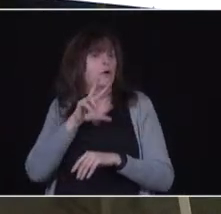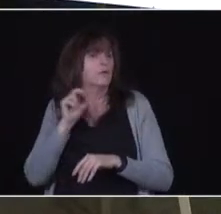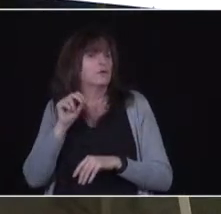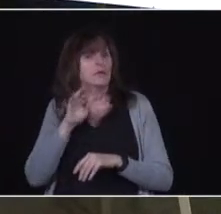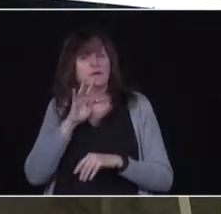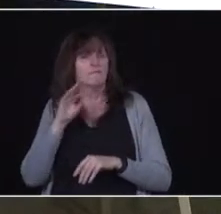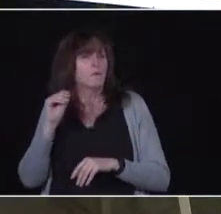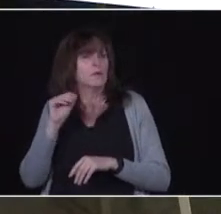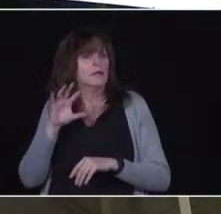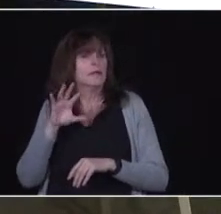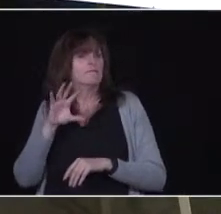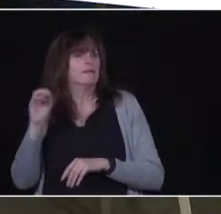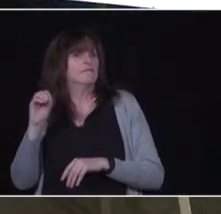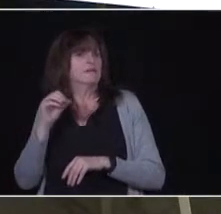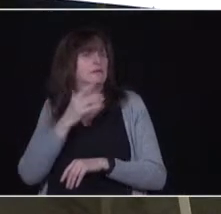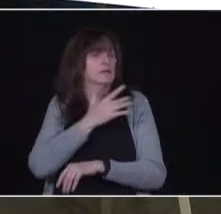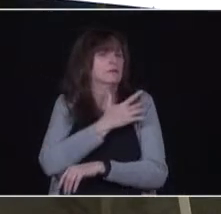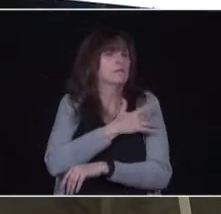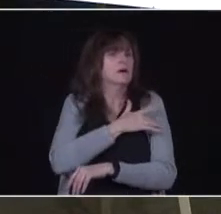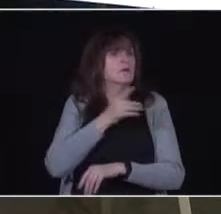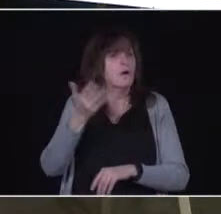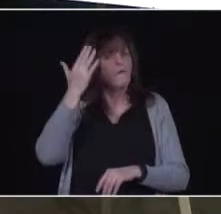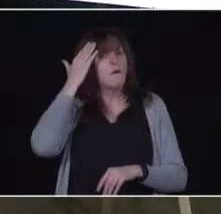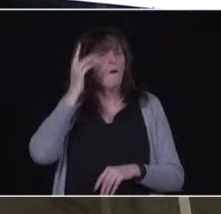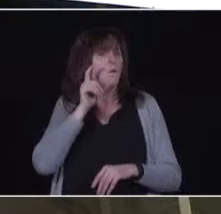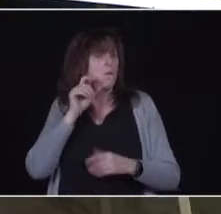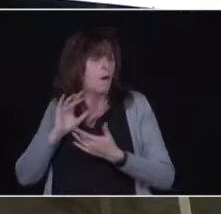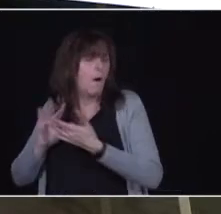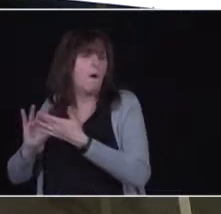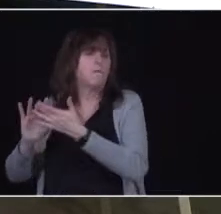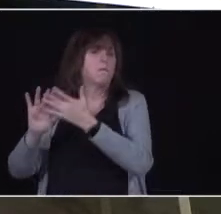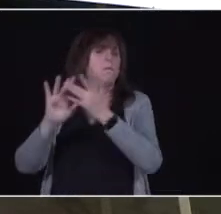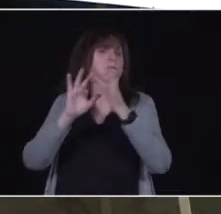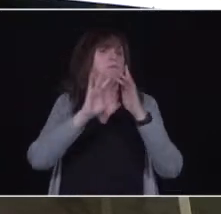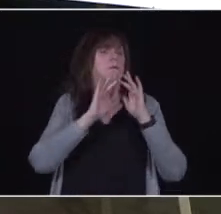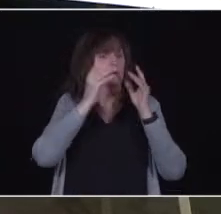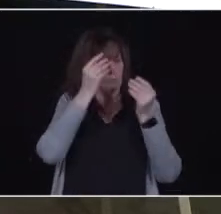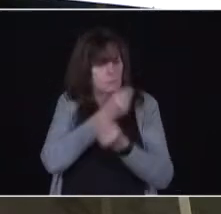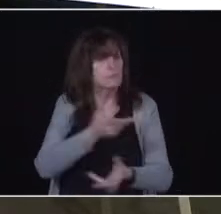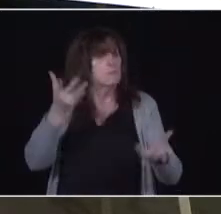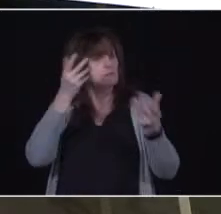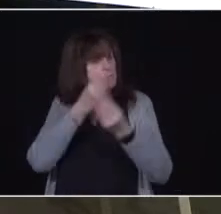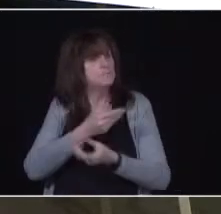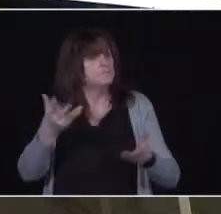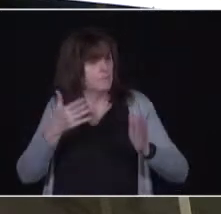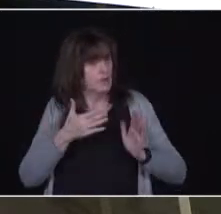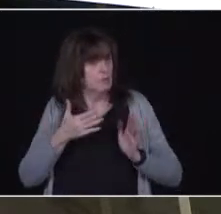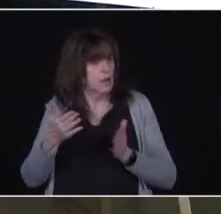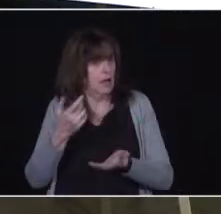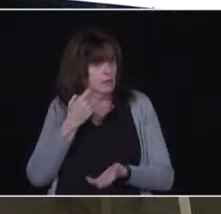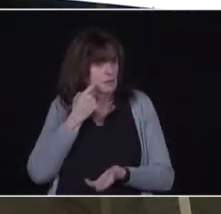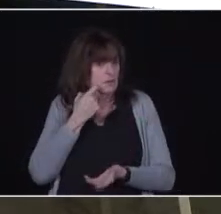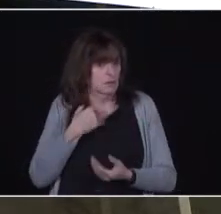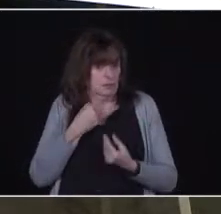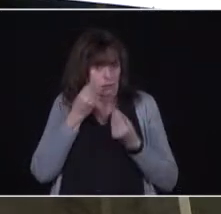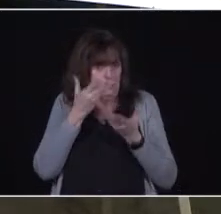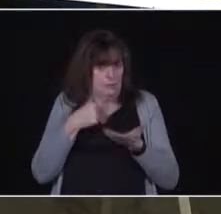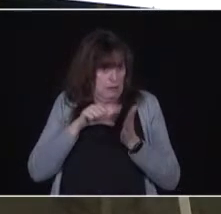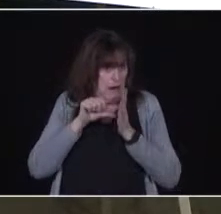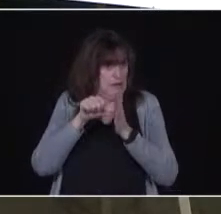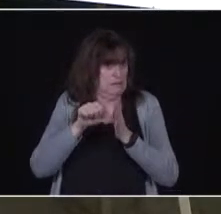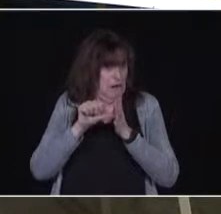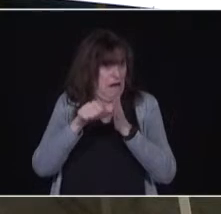seconds in them, and they can reach out and say, give them that message. Hey, starting that third week of March,